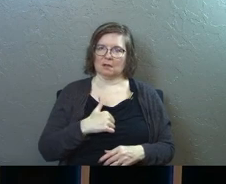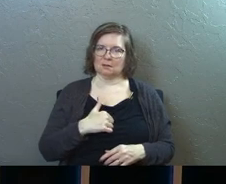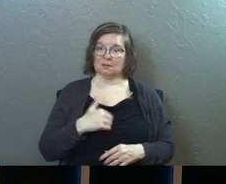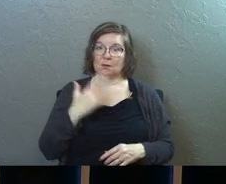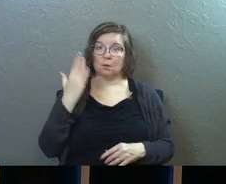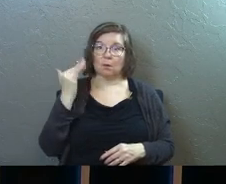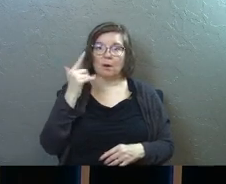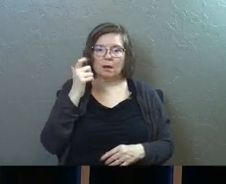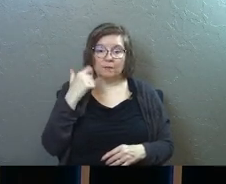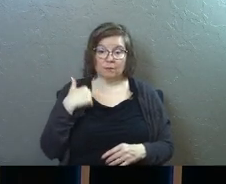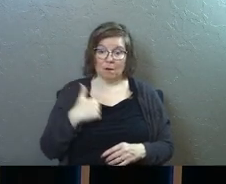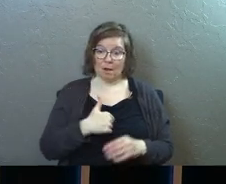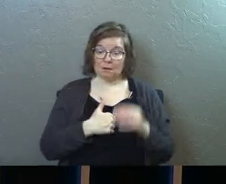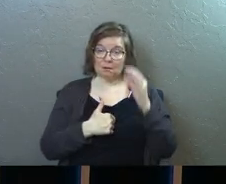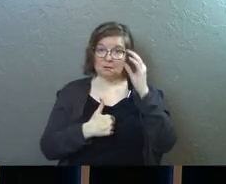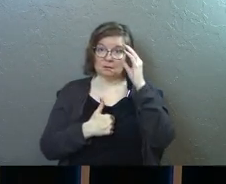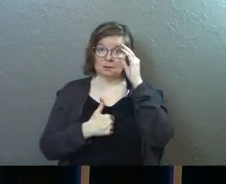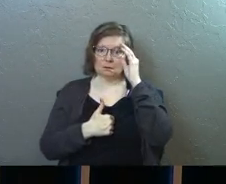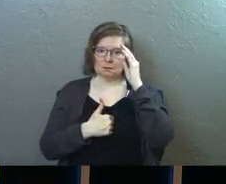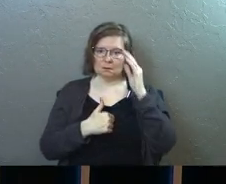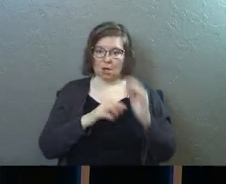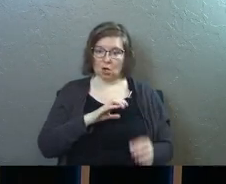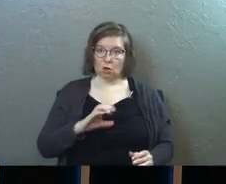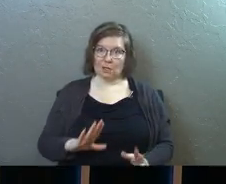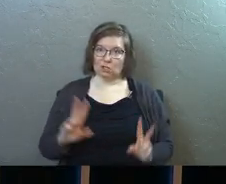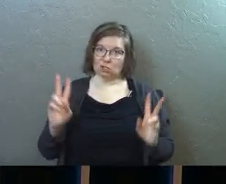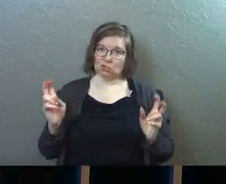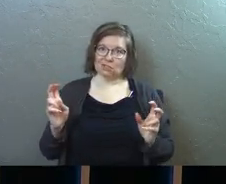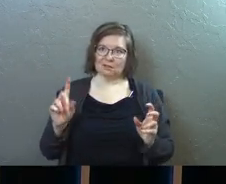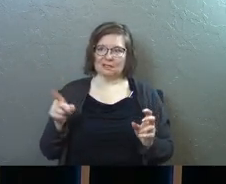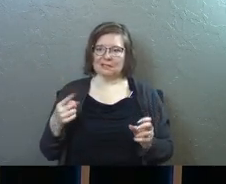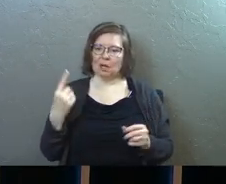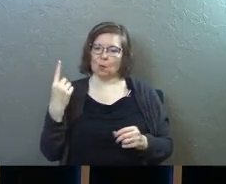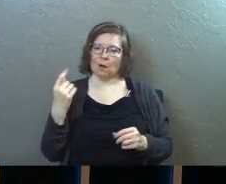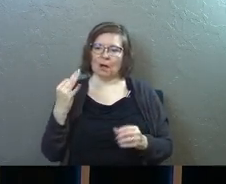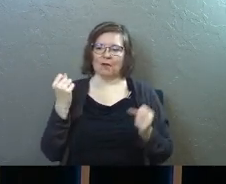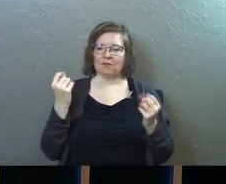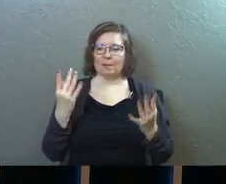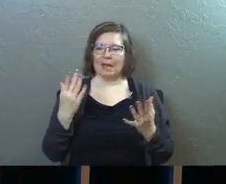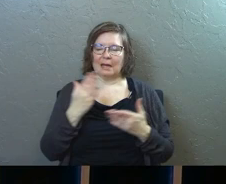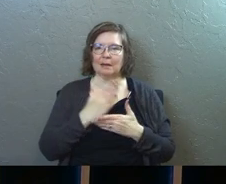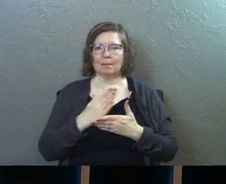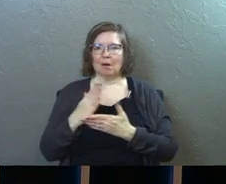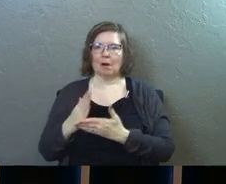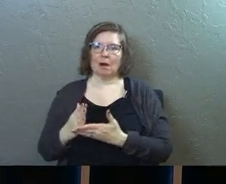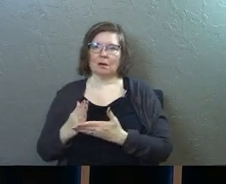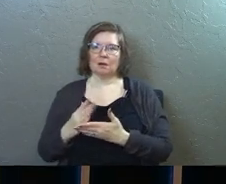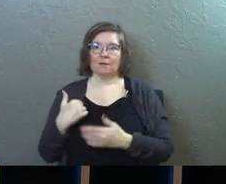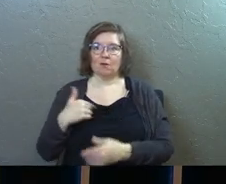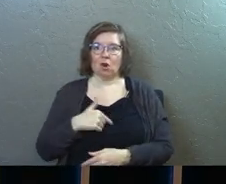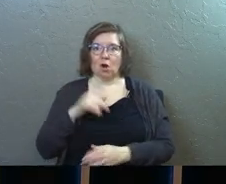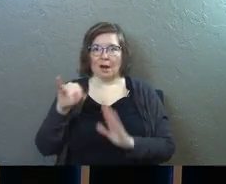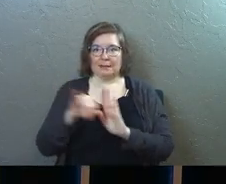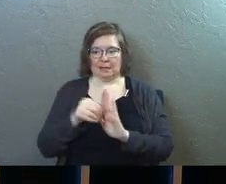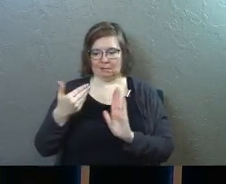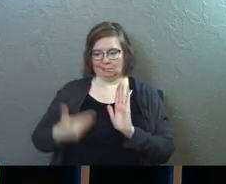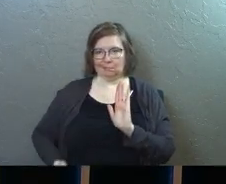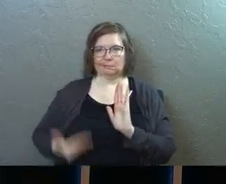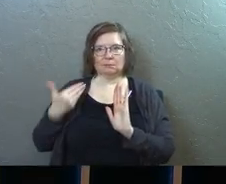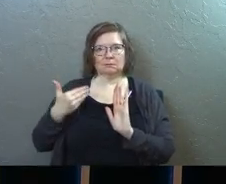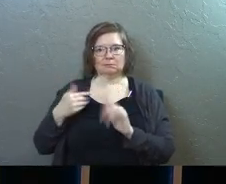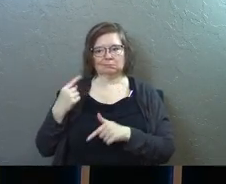because for us, being a Christian is just one of many attributes for our identity.